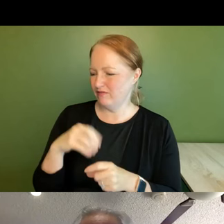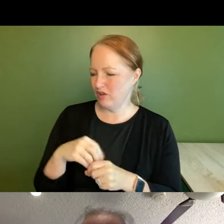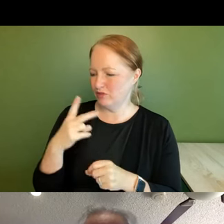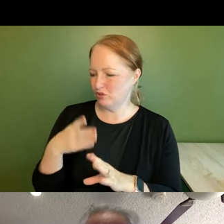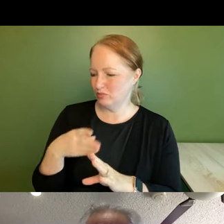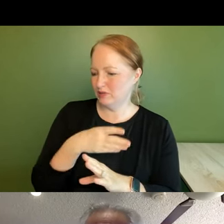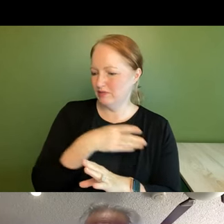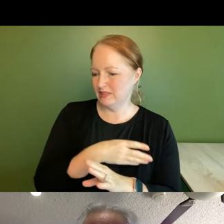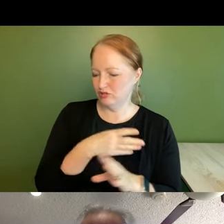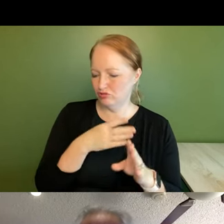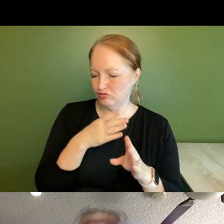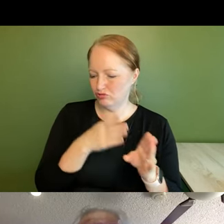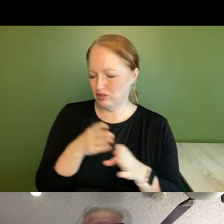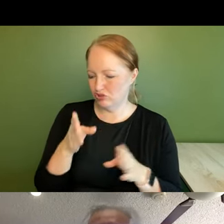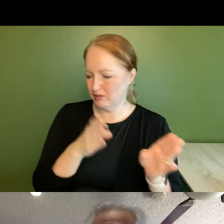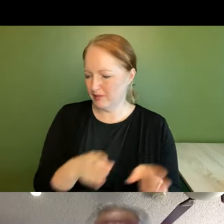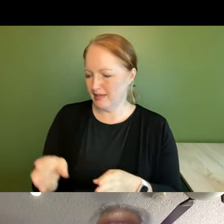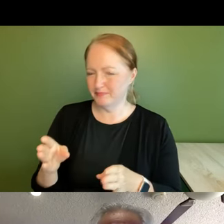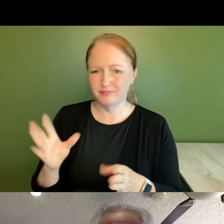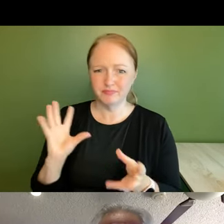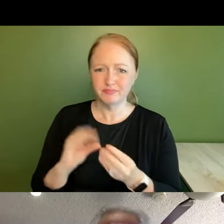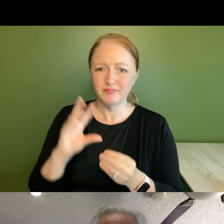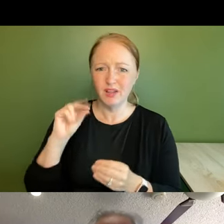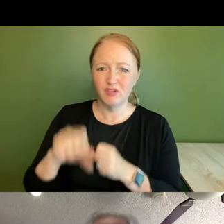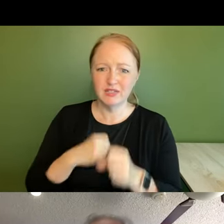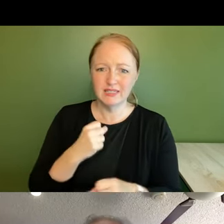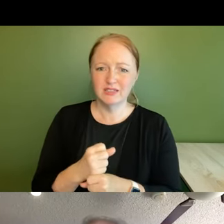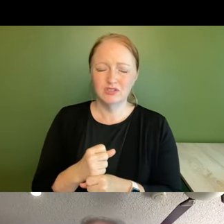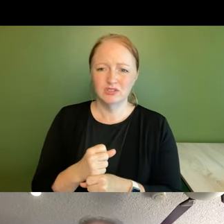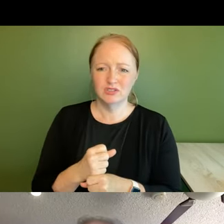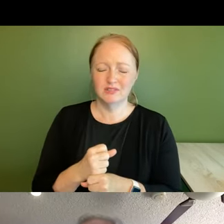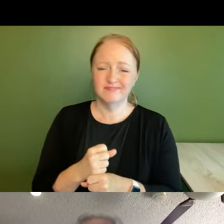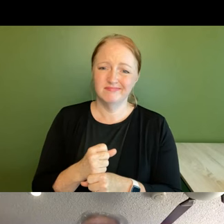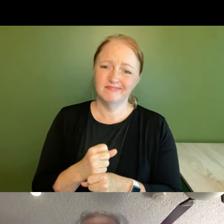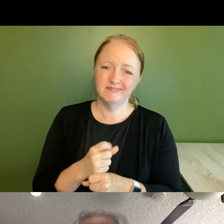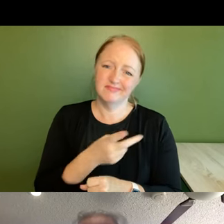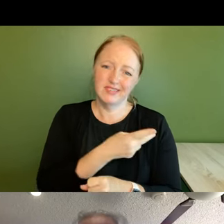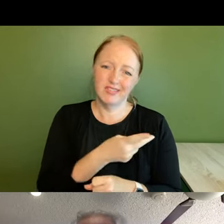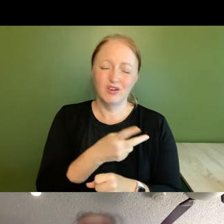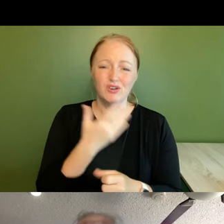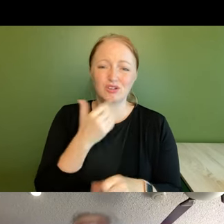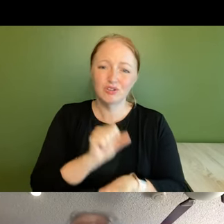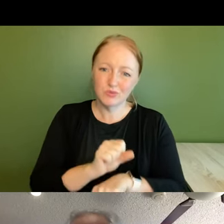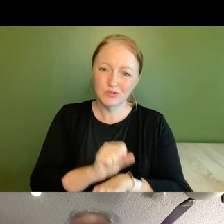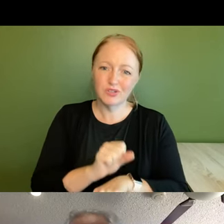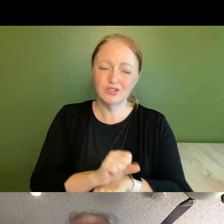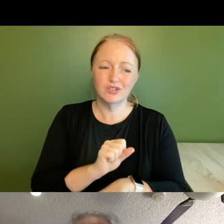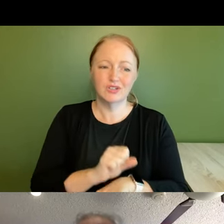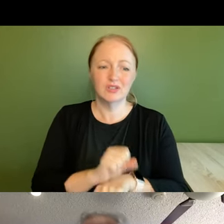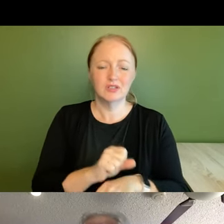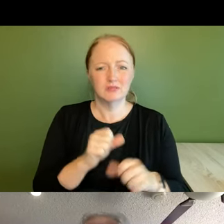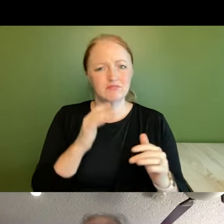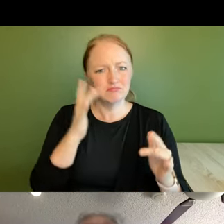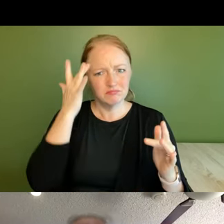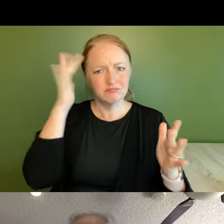strategic planning efforts over the last 30 years which sadly was good work by good academics